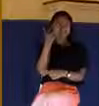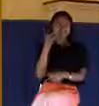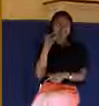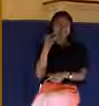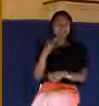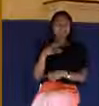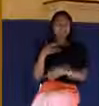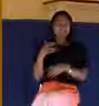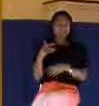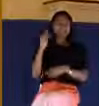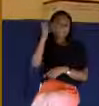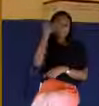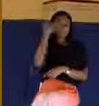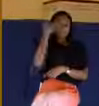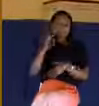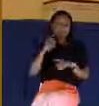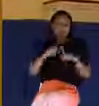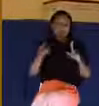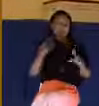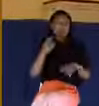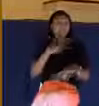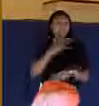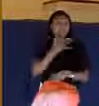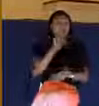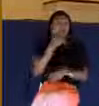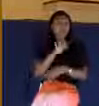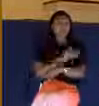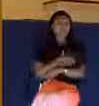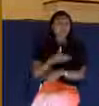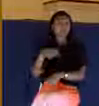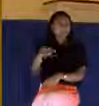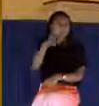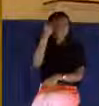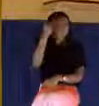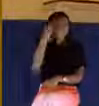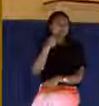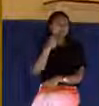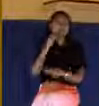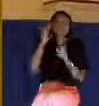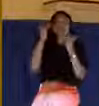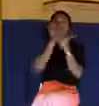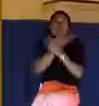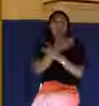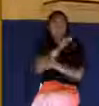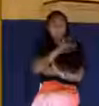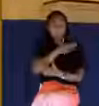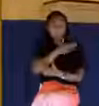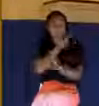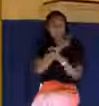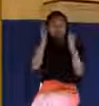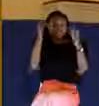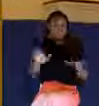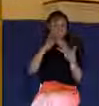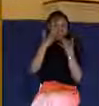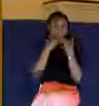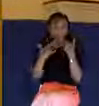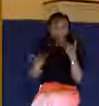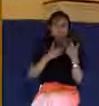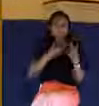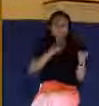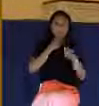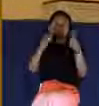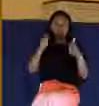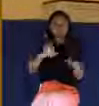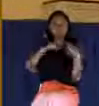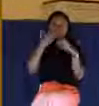This is a favorite hymn that I grew up singing. Listen, you know the words, alas, and did my savior bleed and did my sovereign die? Would he devote